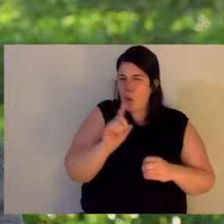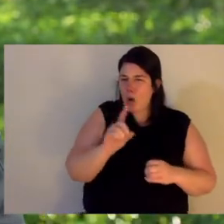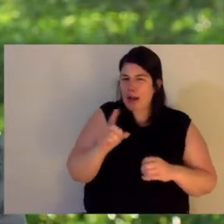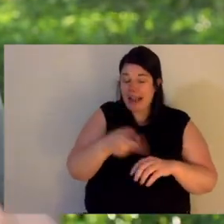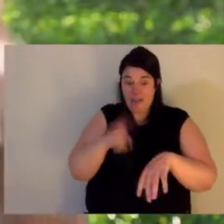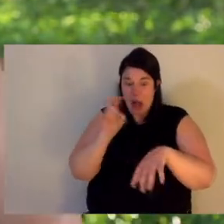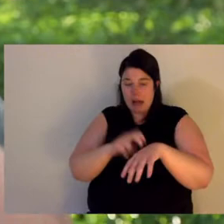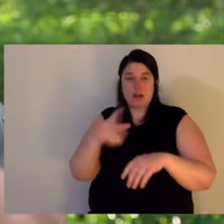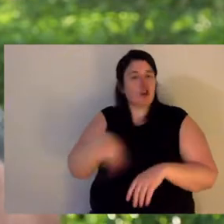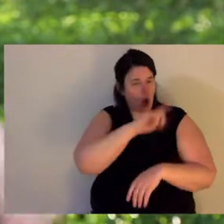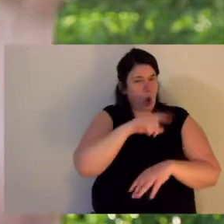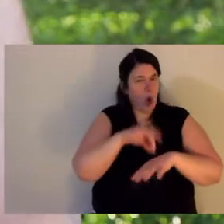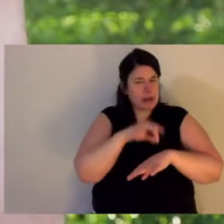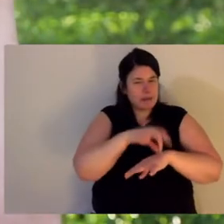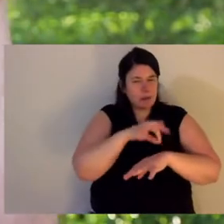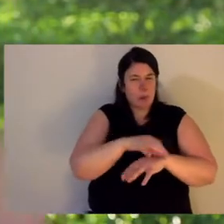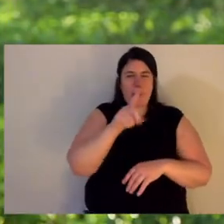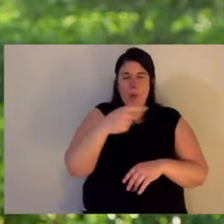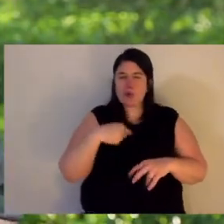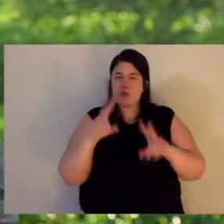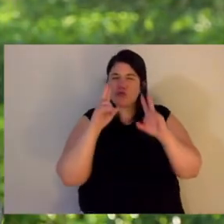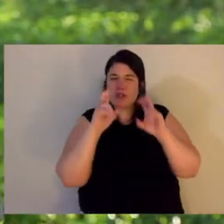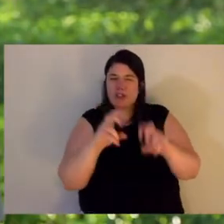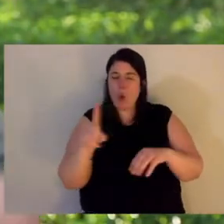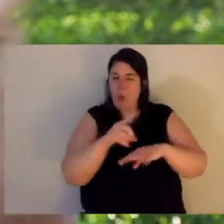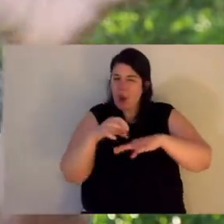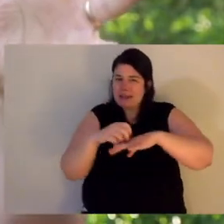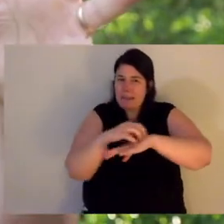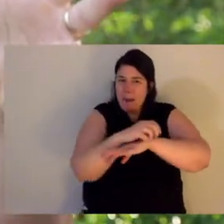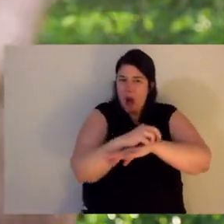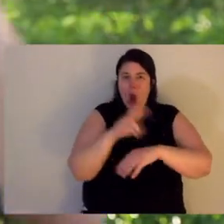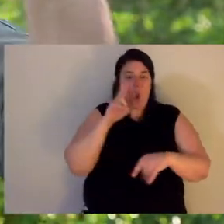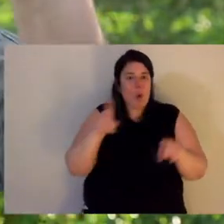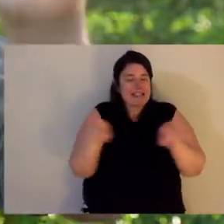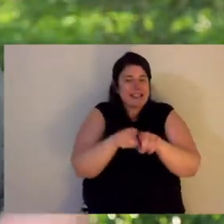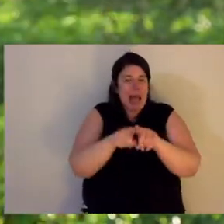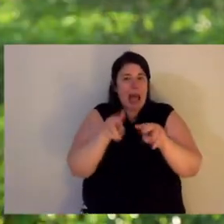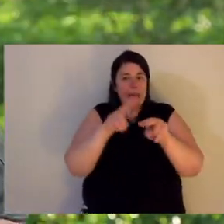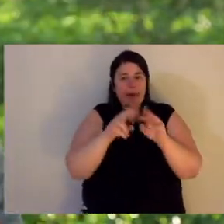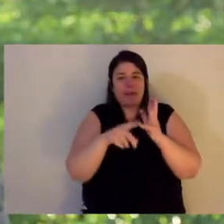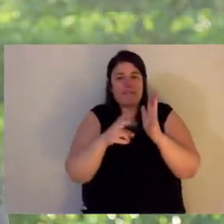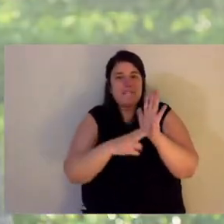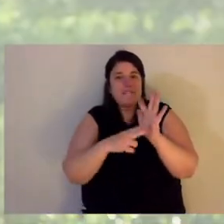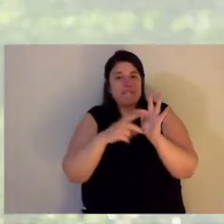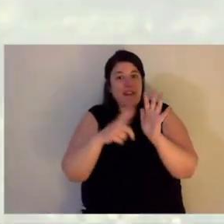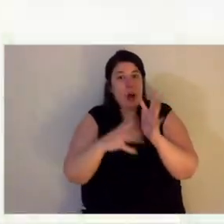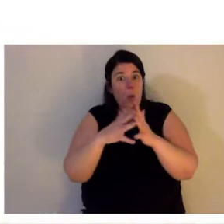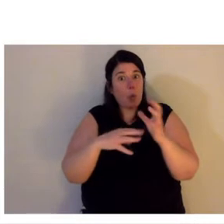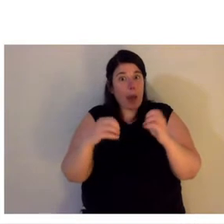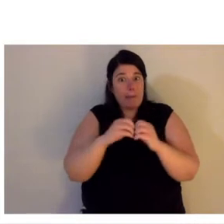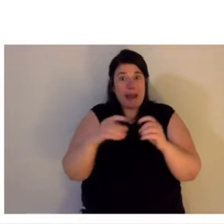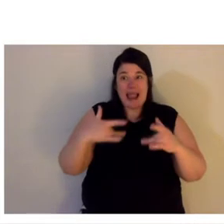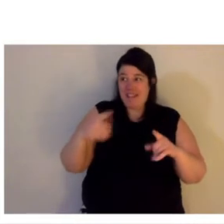pipette, some big fangs and a spider rearing up. And good luck with that. Thanks for watching. See you next time.